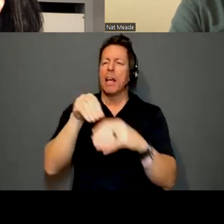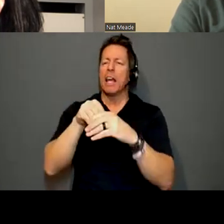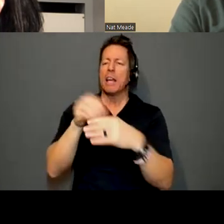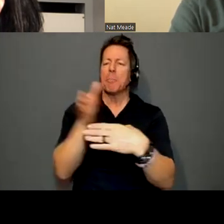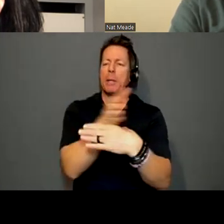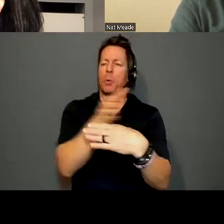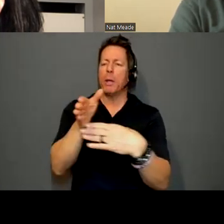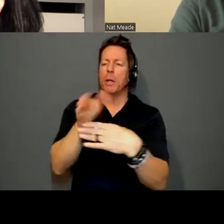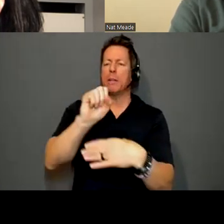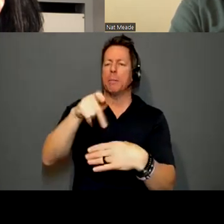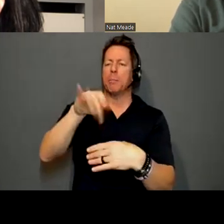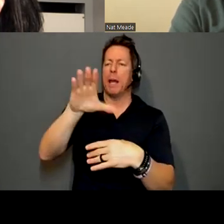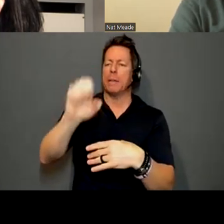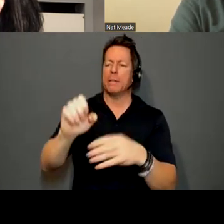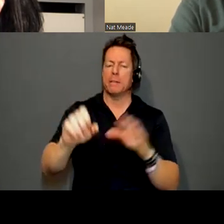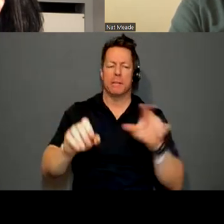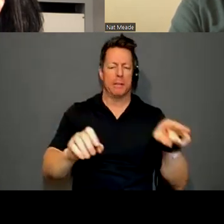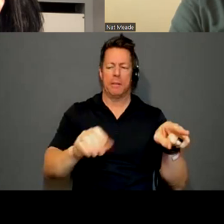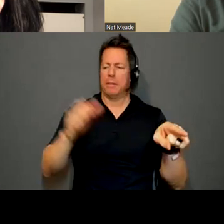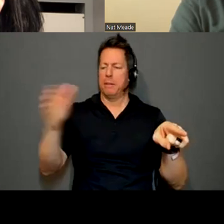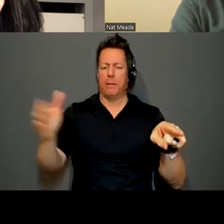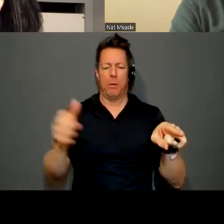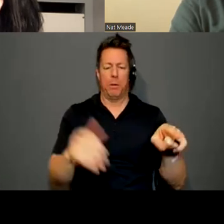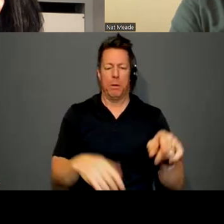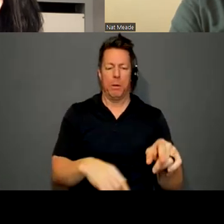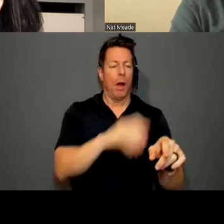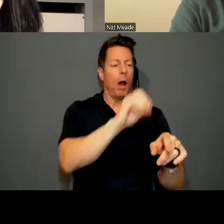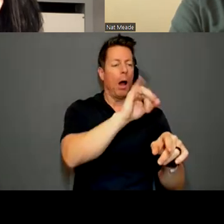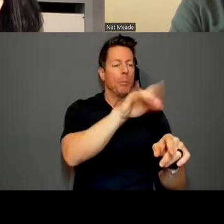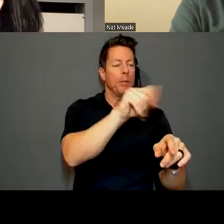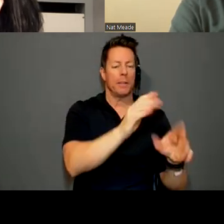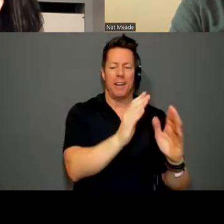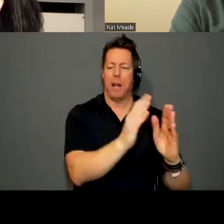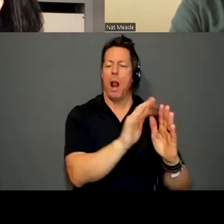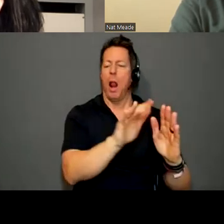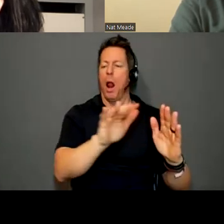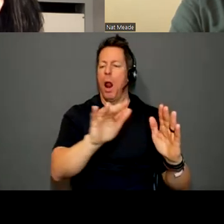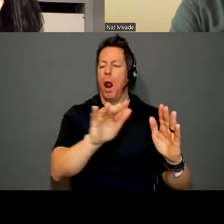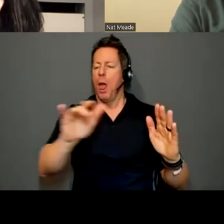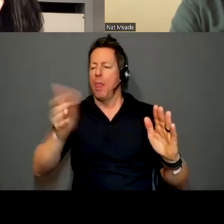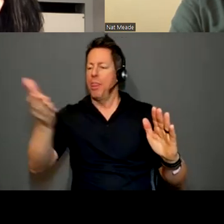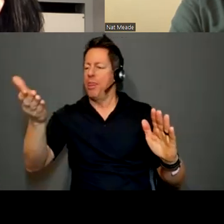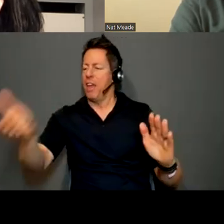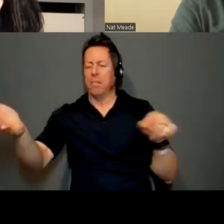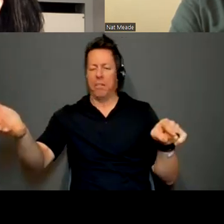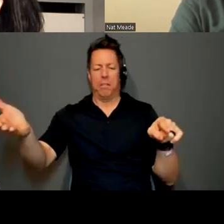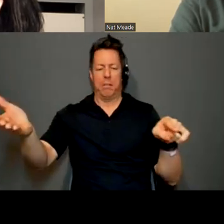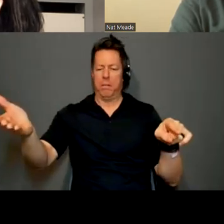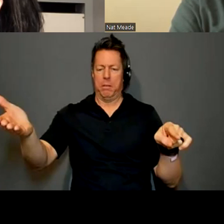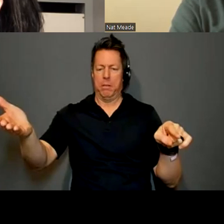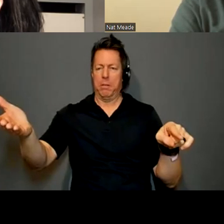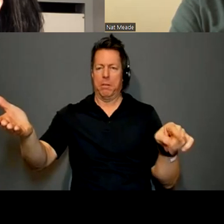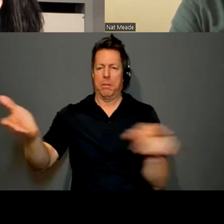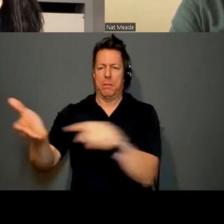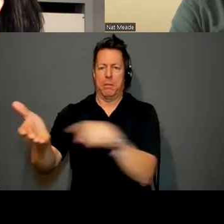so, maybe the fact that I've added thing to the lineup also kind of answers your